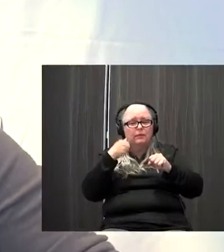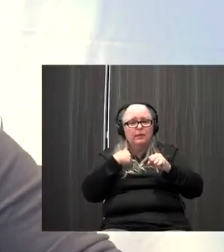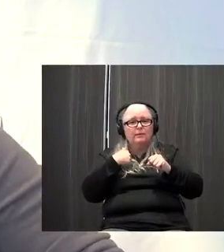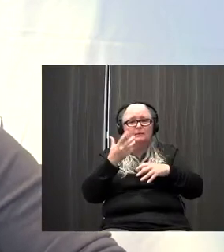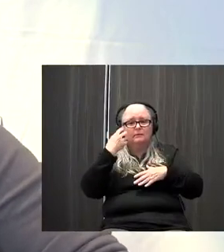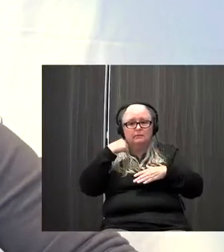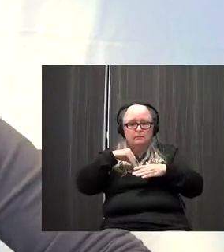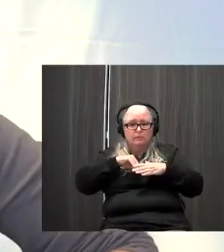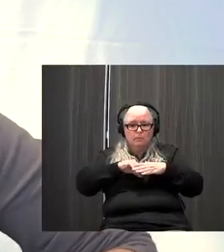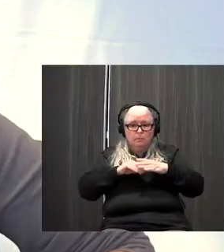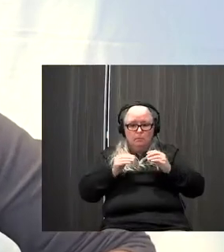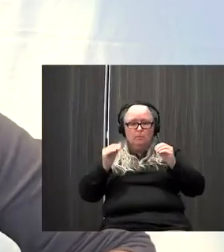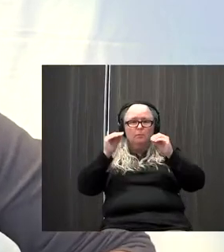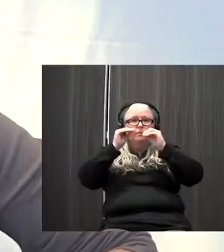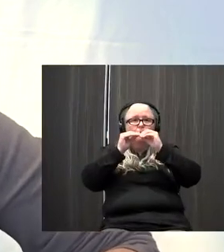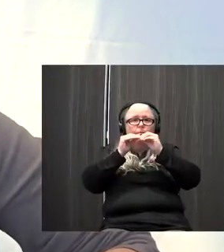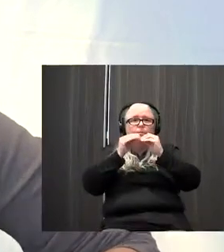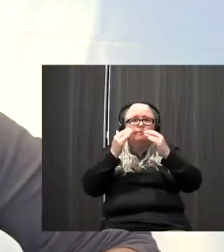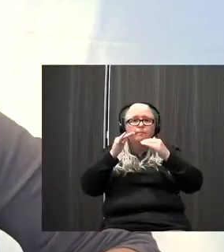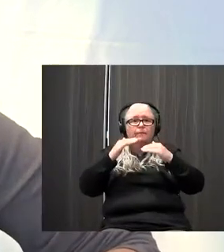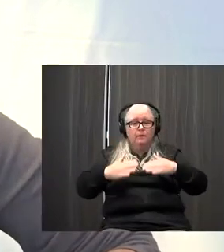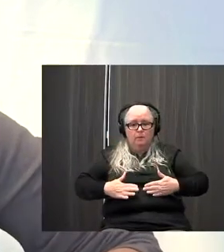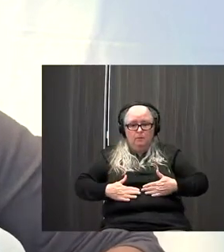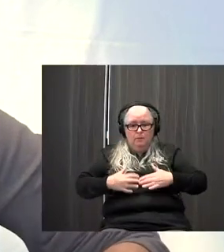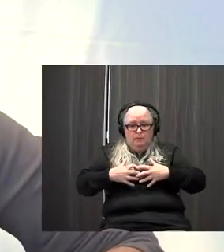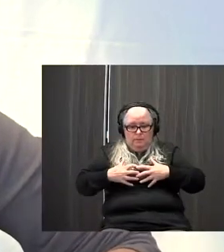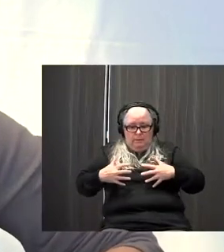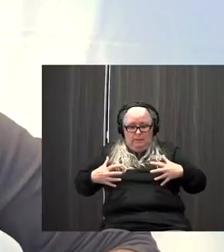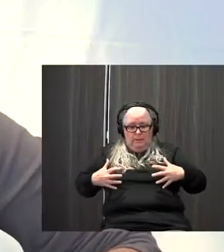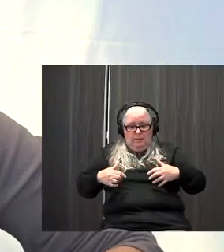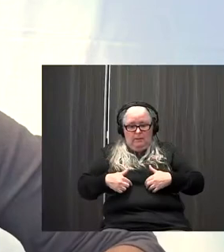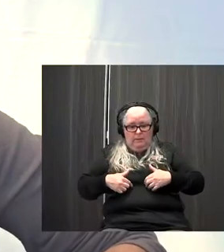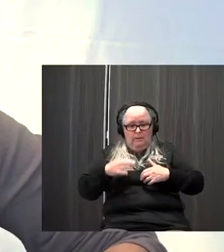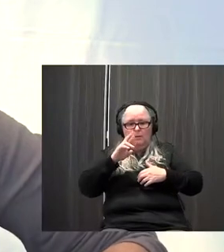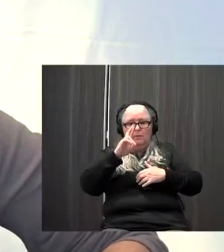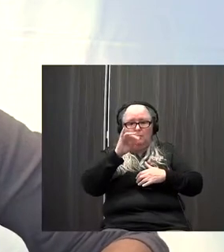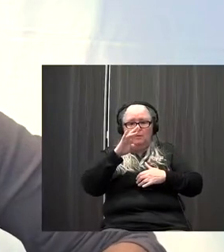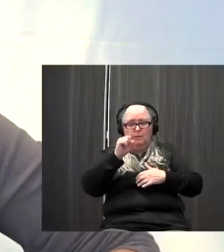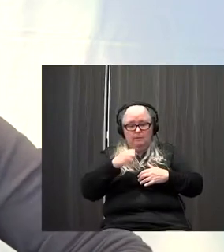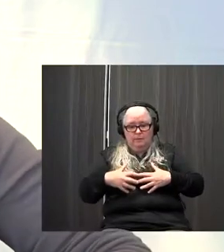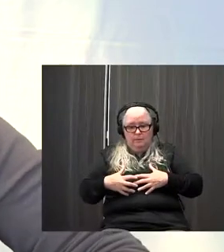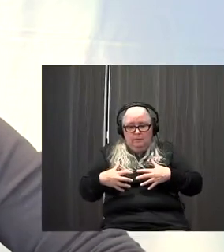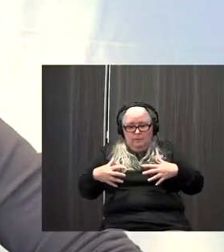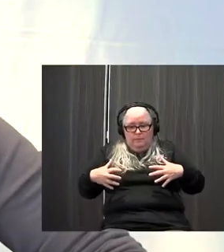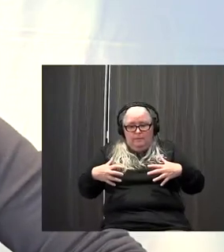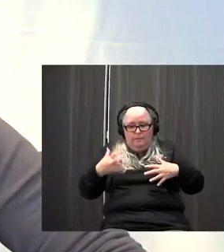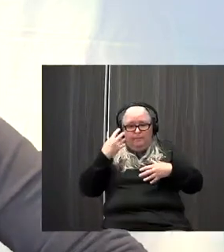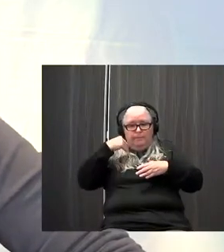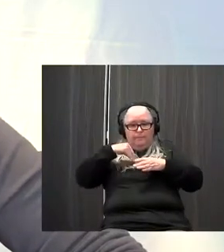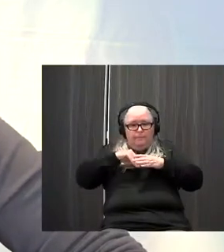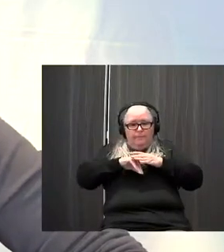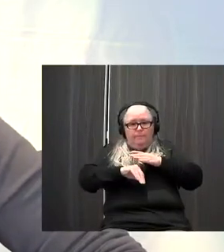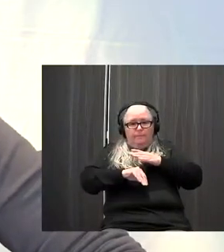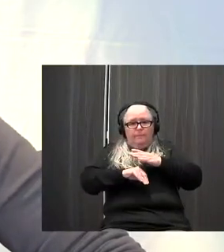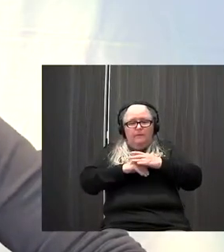your belly might not only go out, but you might see your rib cages, your rib cage might feel a little bit more full as you allow the breath to really